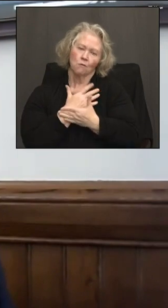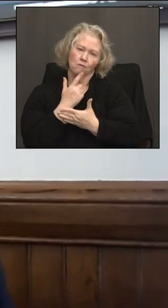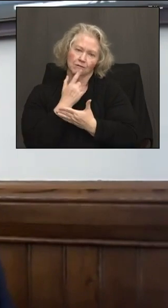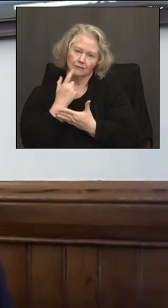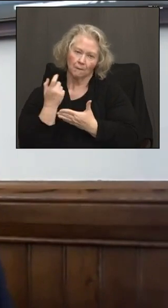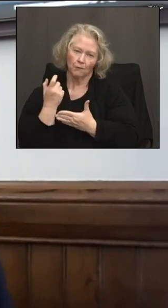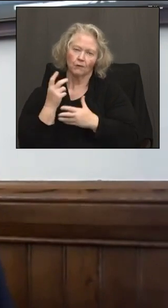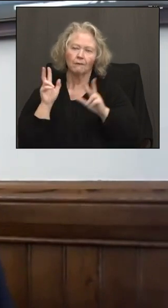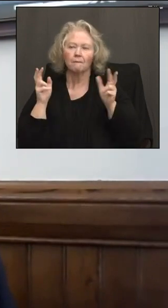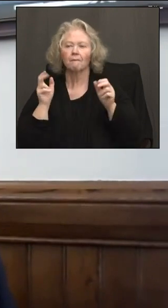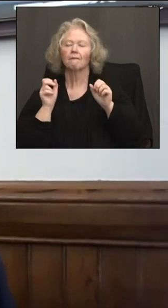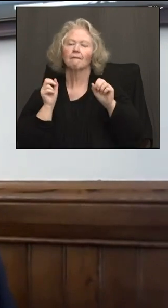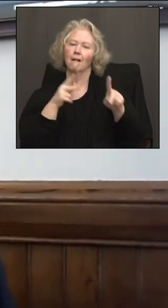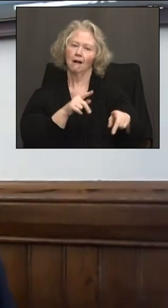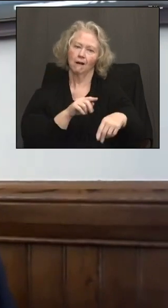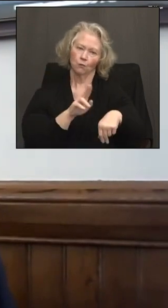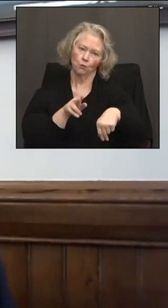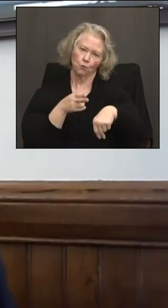back to what they feel was normal.